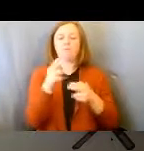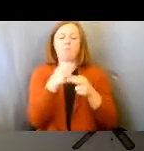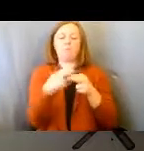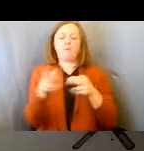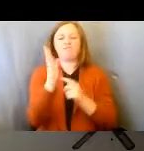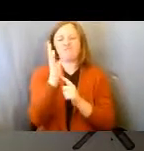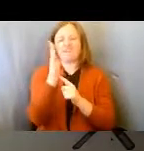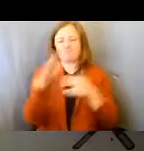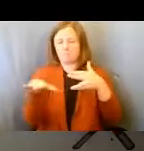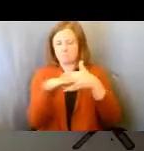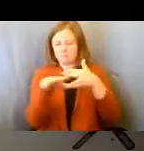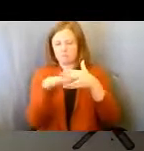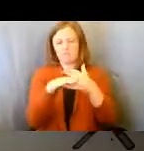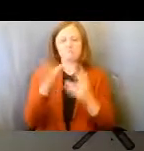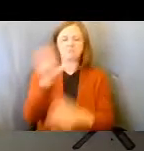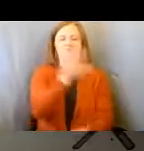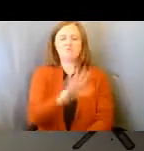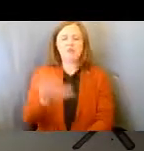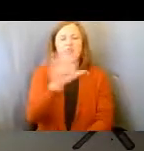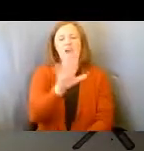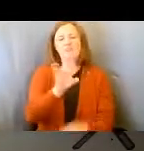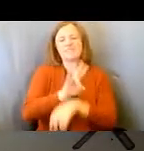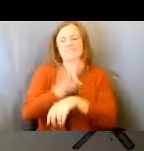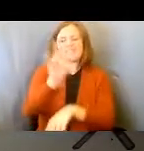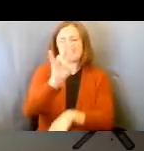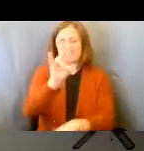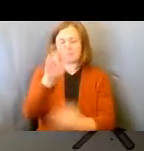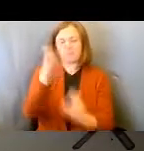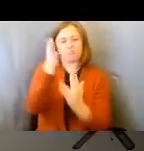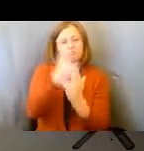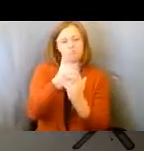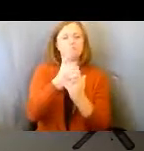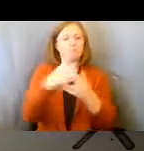five-minute break approximately around 7 p.m.